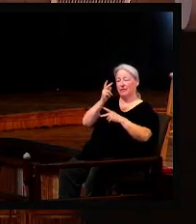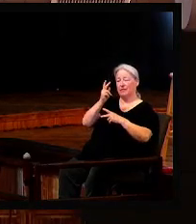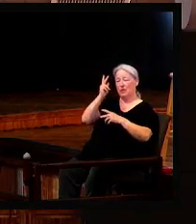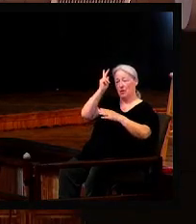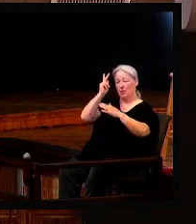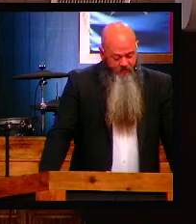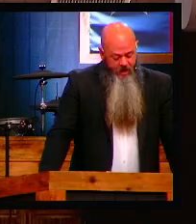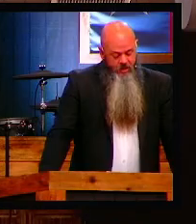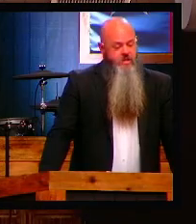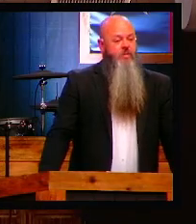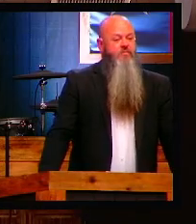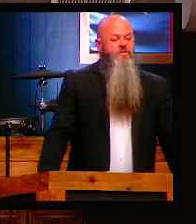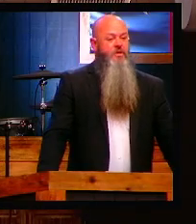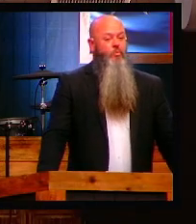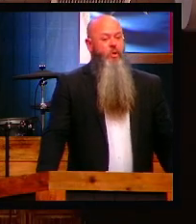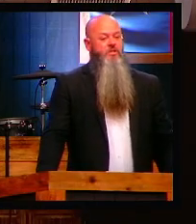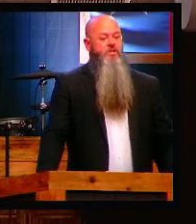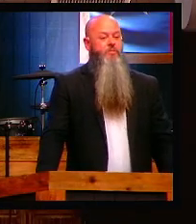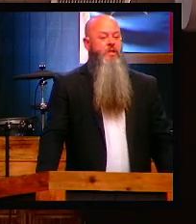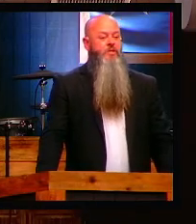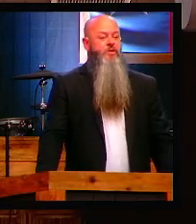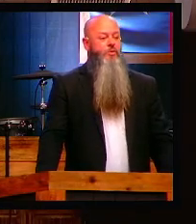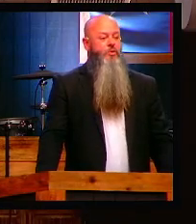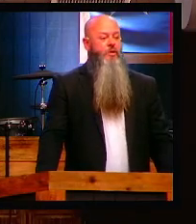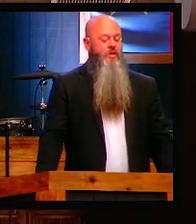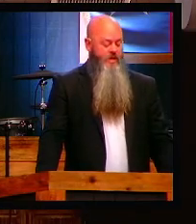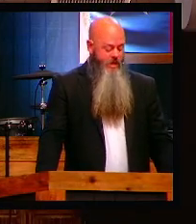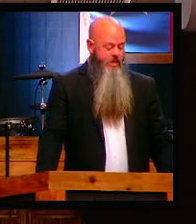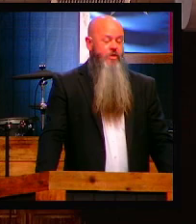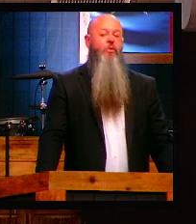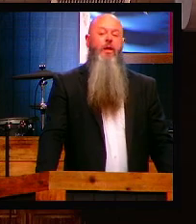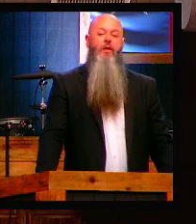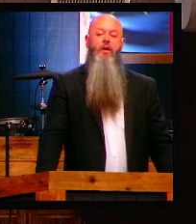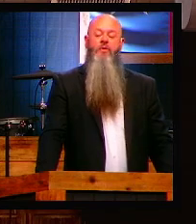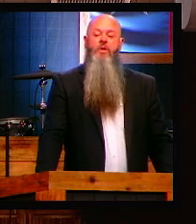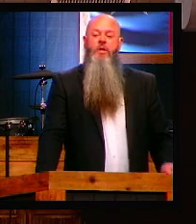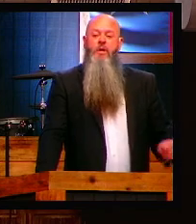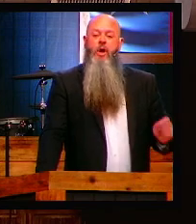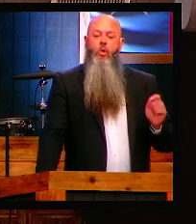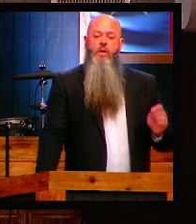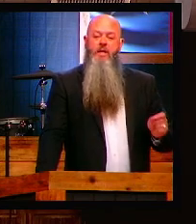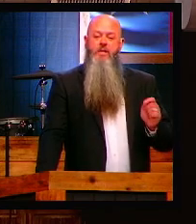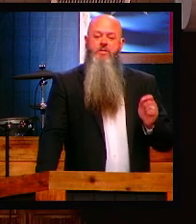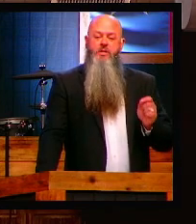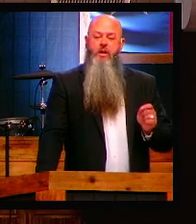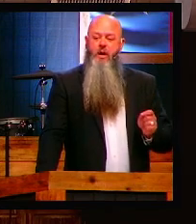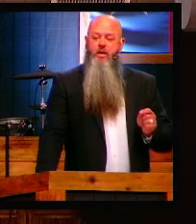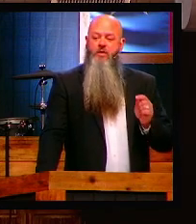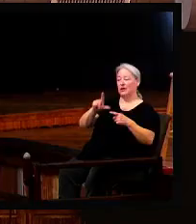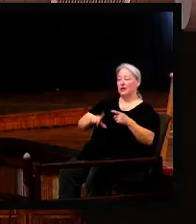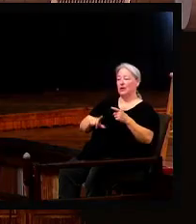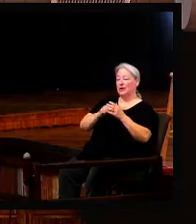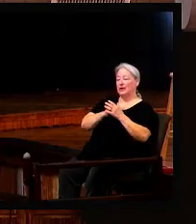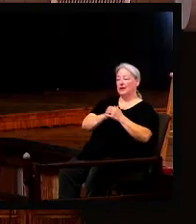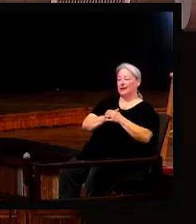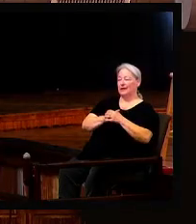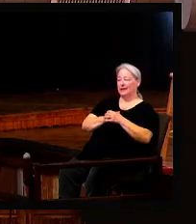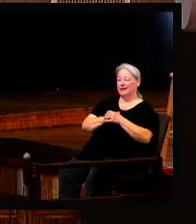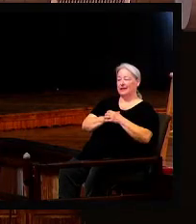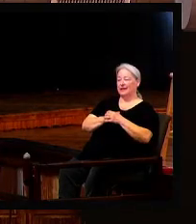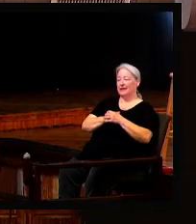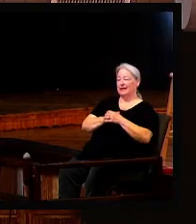this is Moses finally somewhat submitting to the Lord. You know what I love? Obedience to God, even if it's